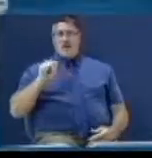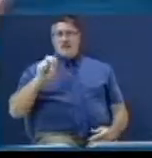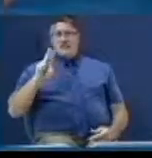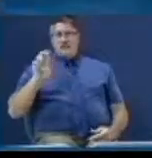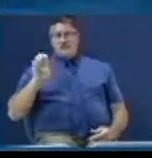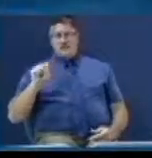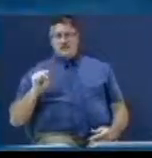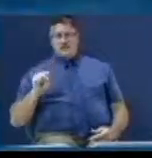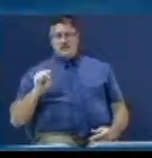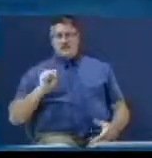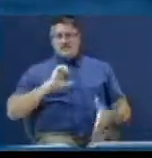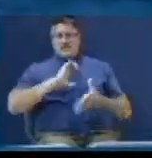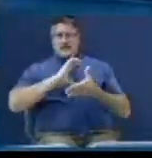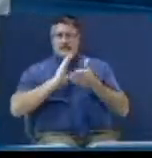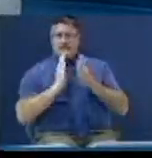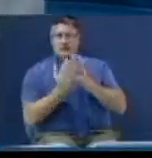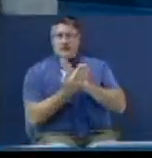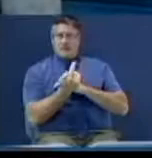Then I get disappointed.